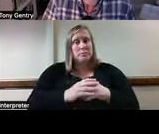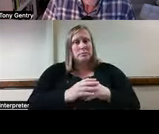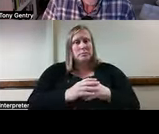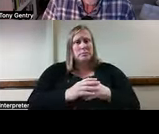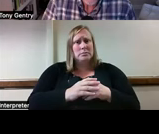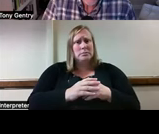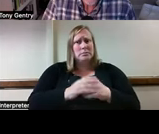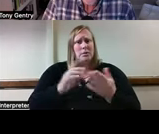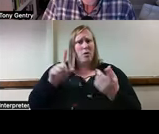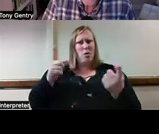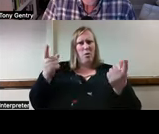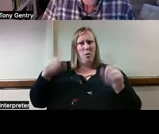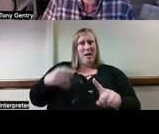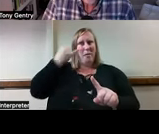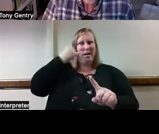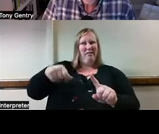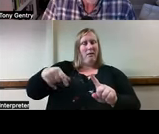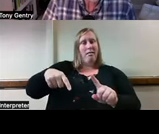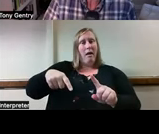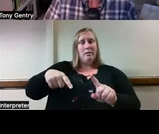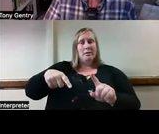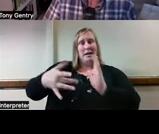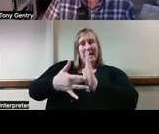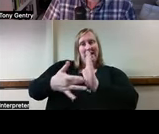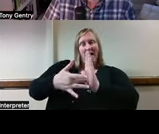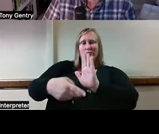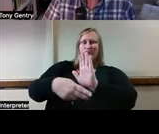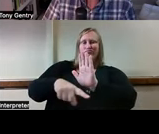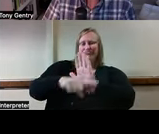element of technology designed for people with disability?